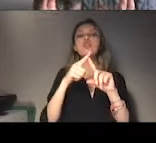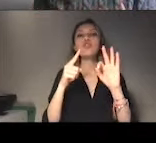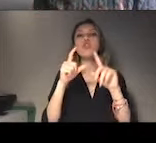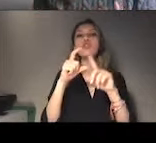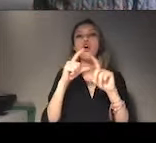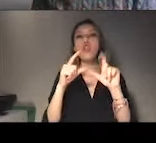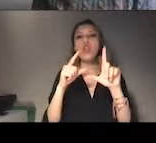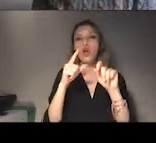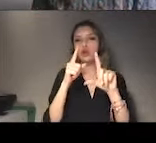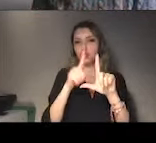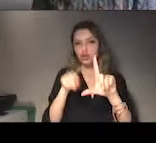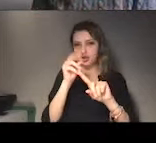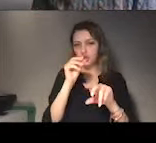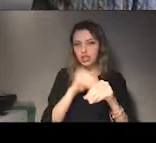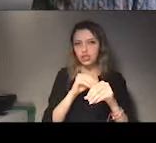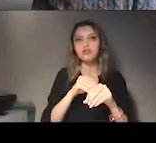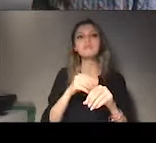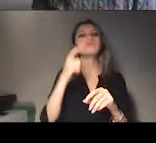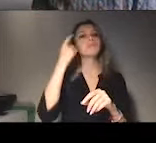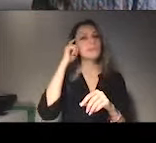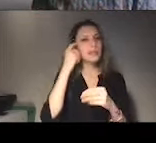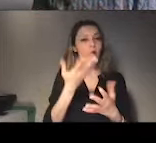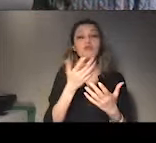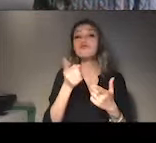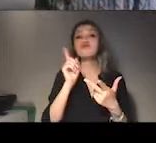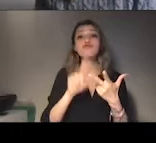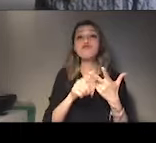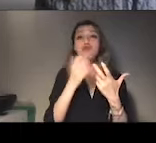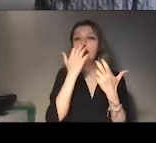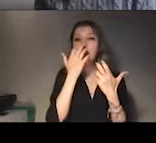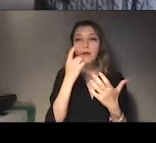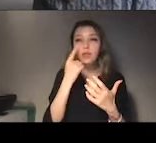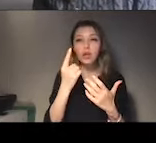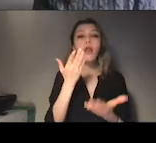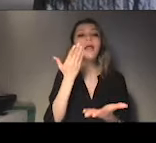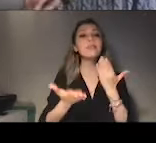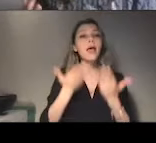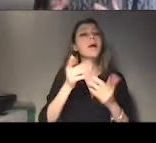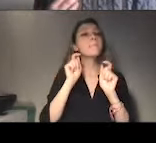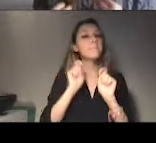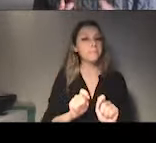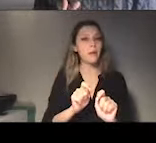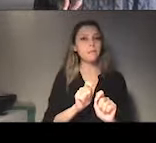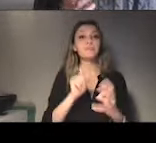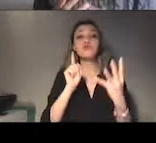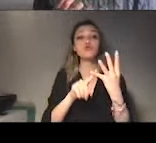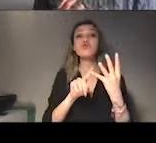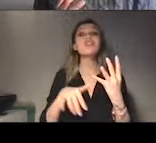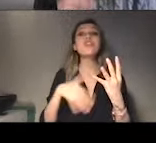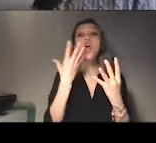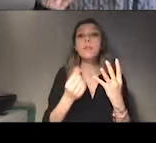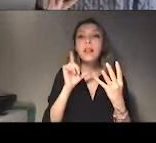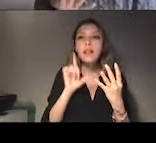of the recommendations, and also indicate, let's say, the way forward. Now, I will give a bit more details